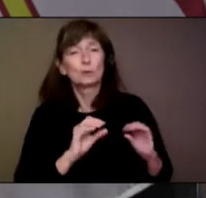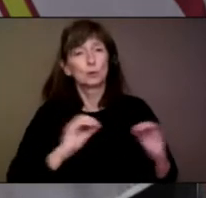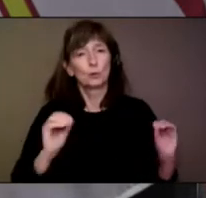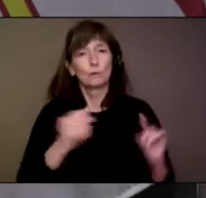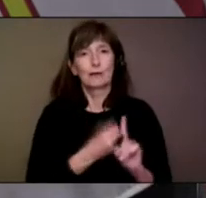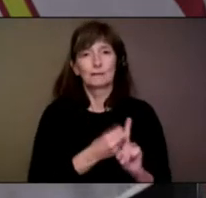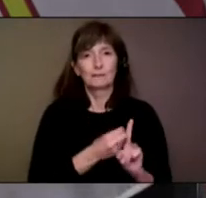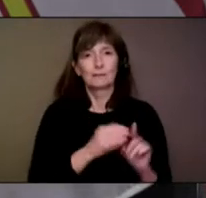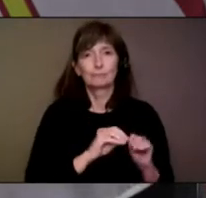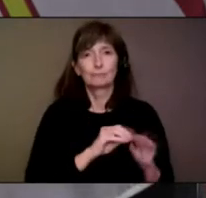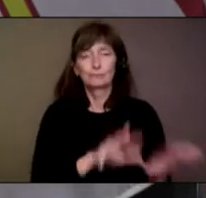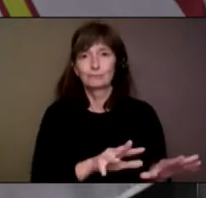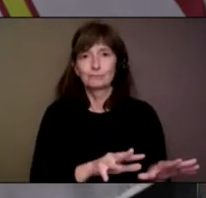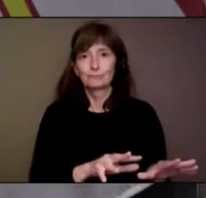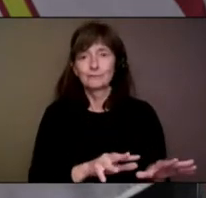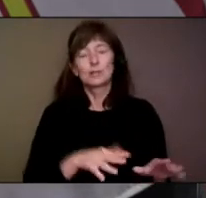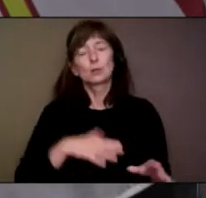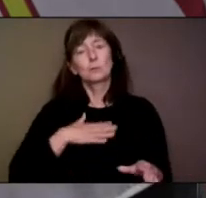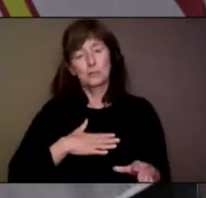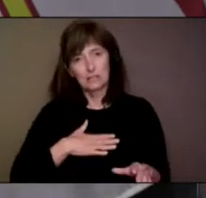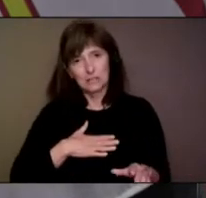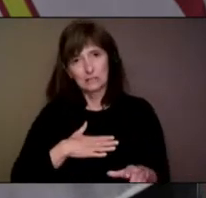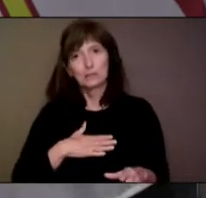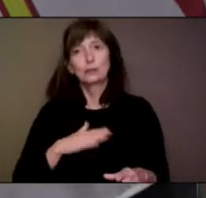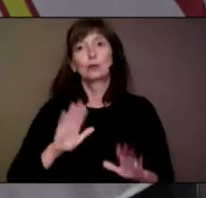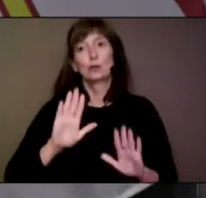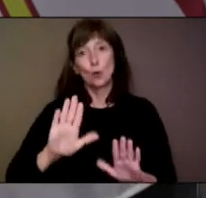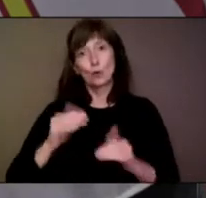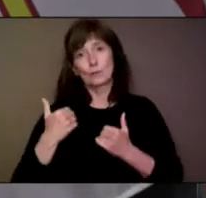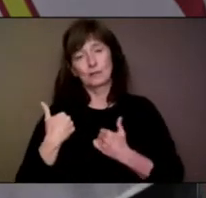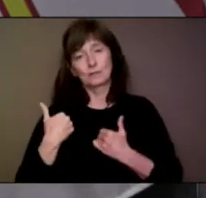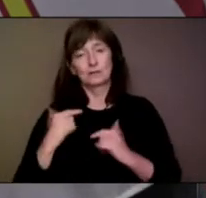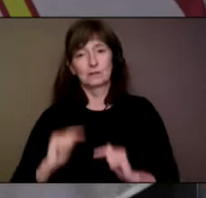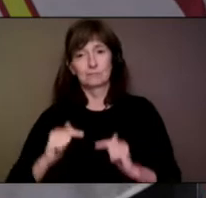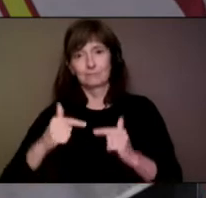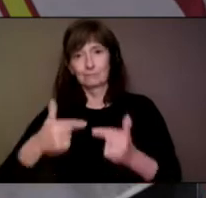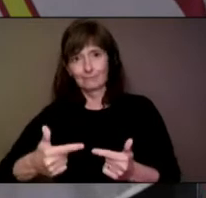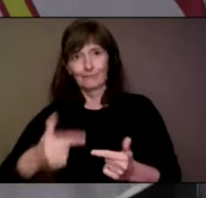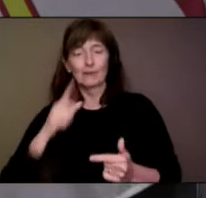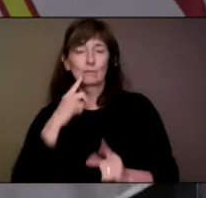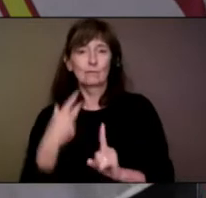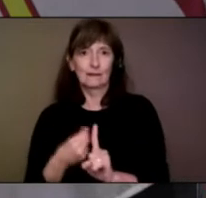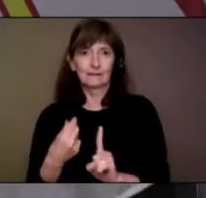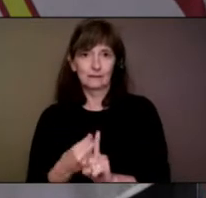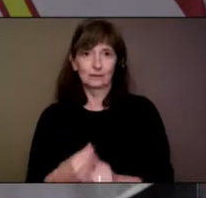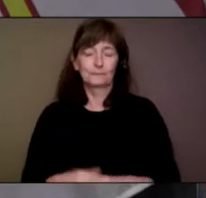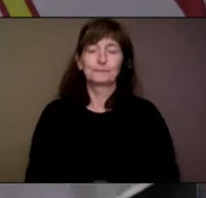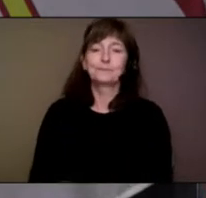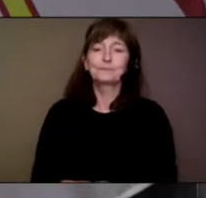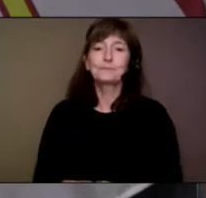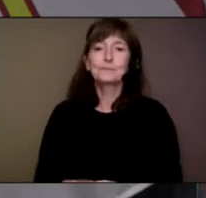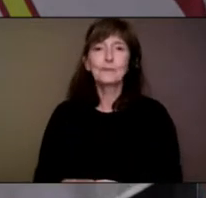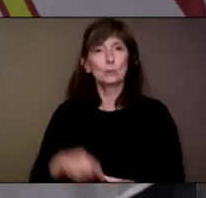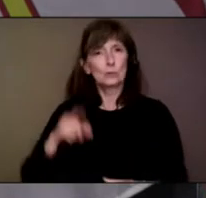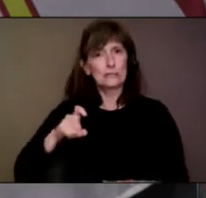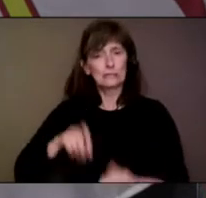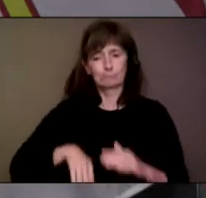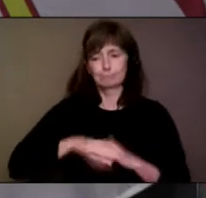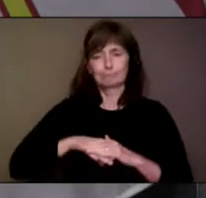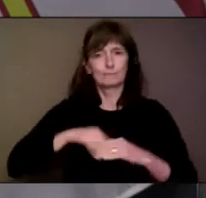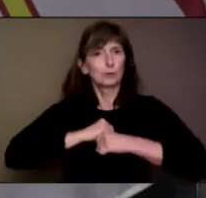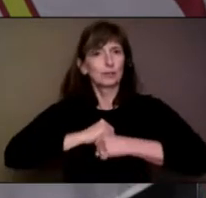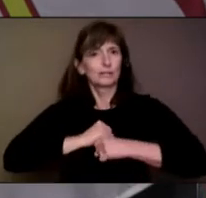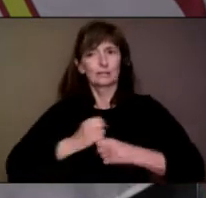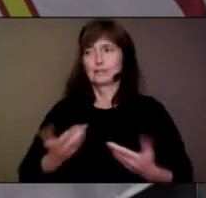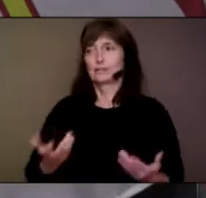country. So please do your part and get vaccinated. We need to maximize the protection in our province. This will allow